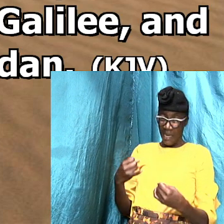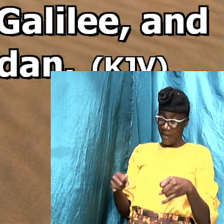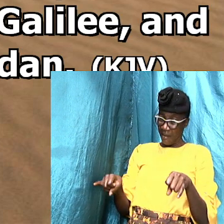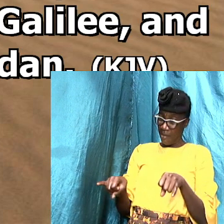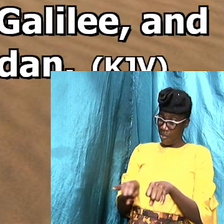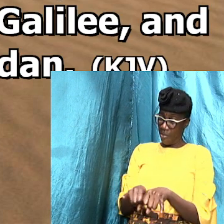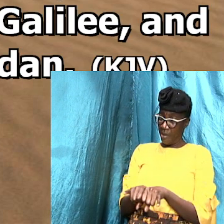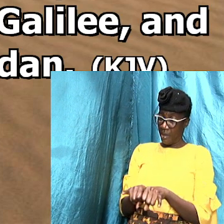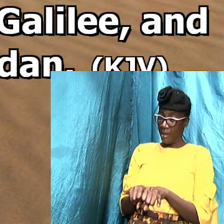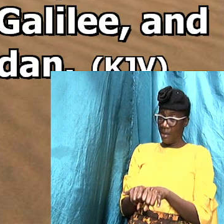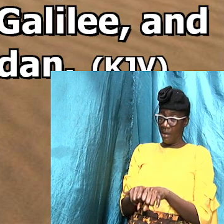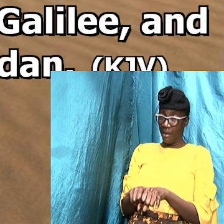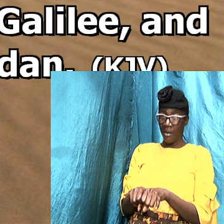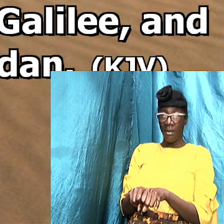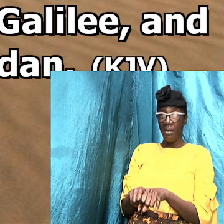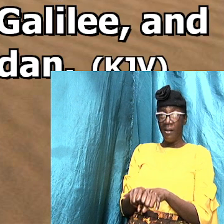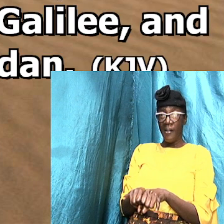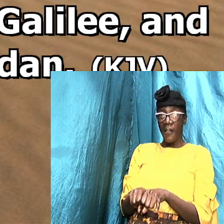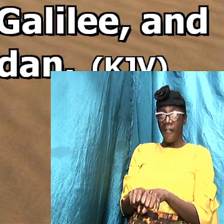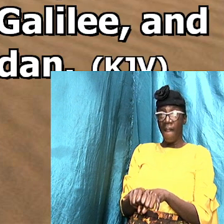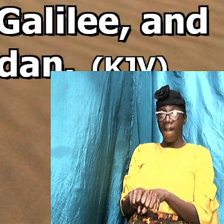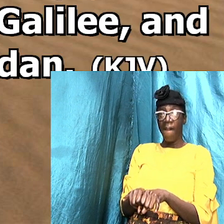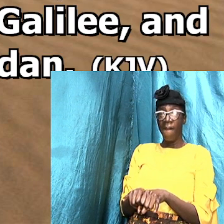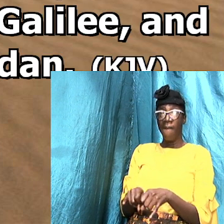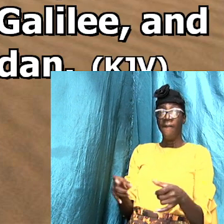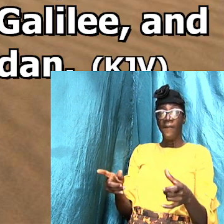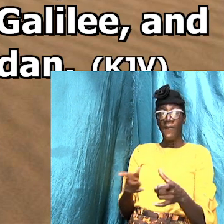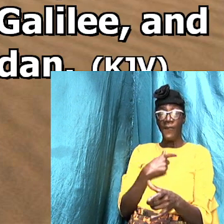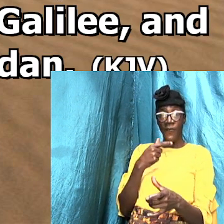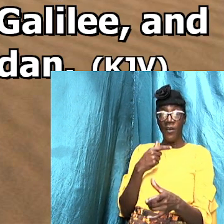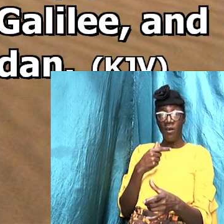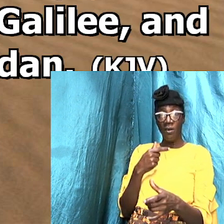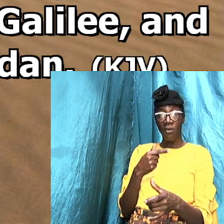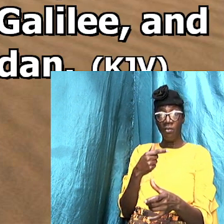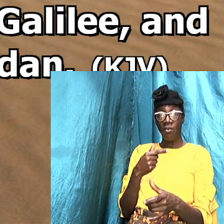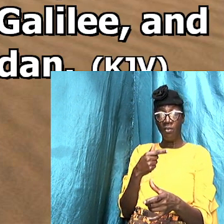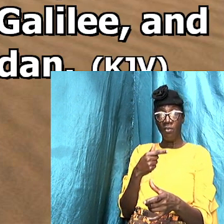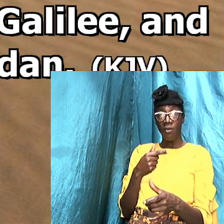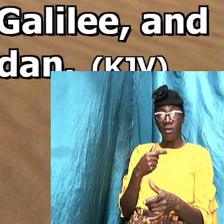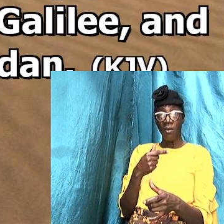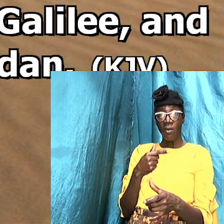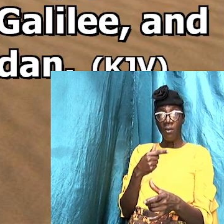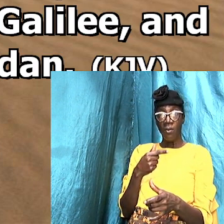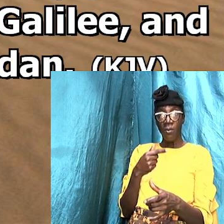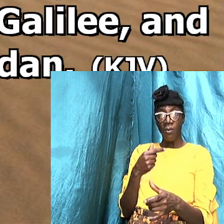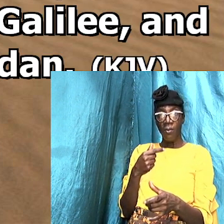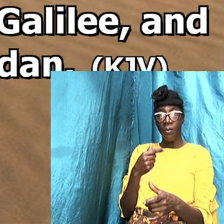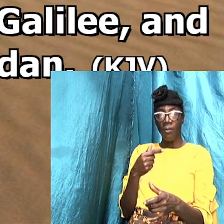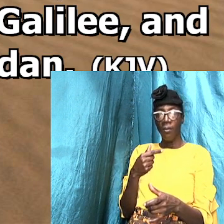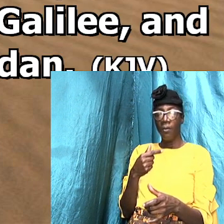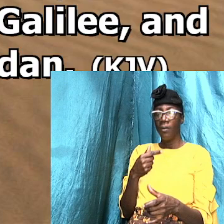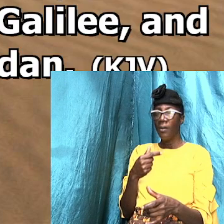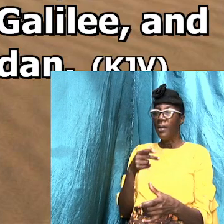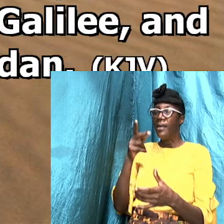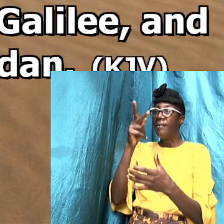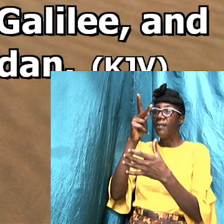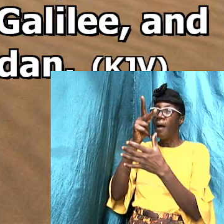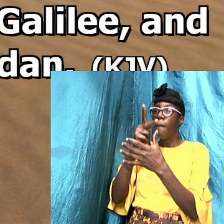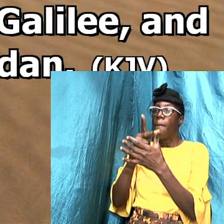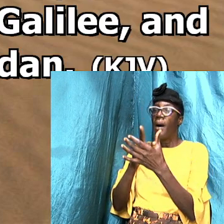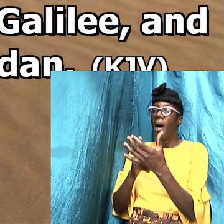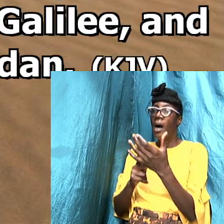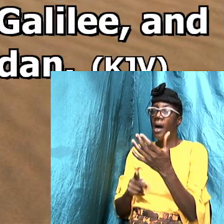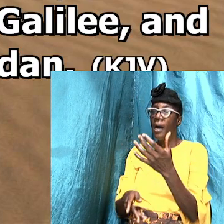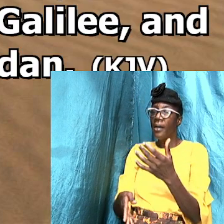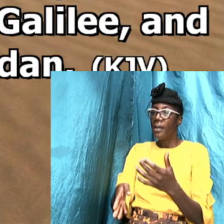why is it that it is necessary? The first point under that text, it is a part of the